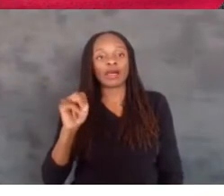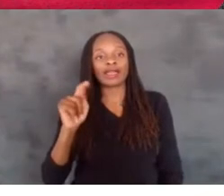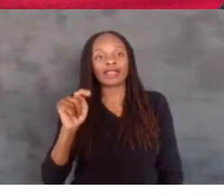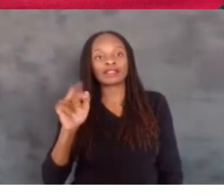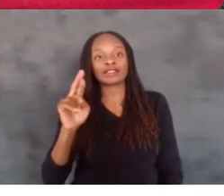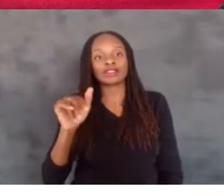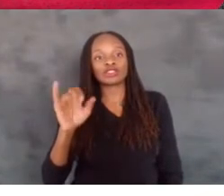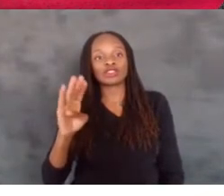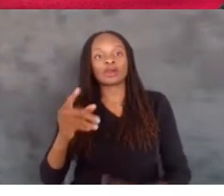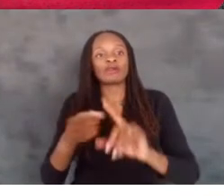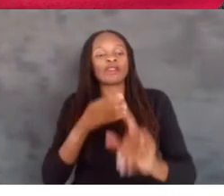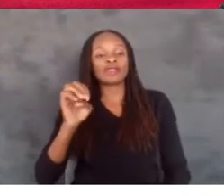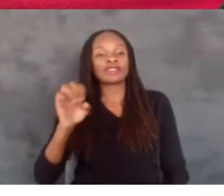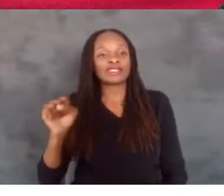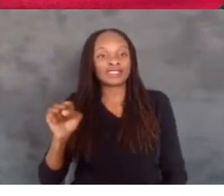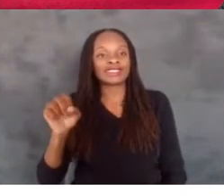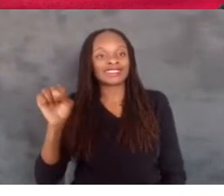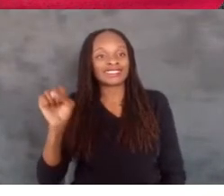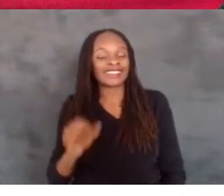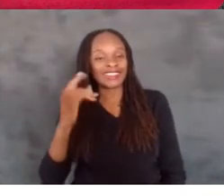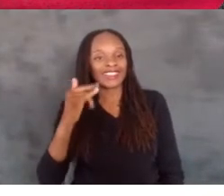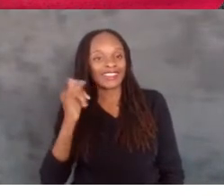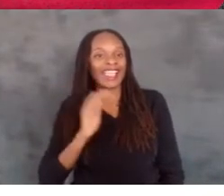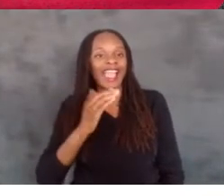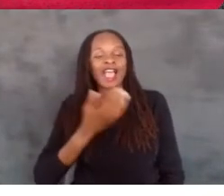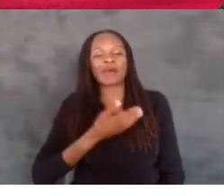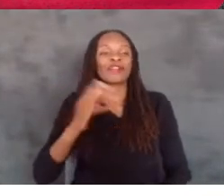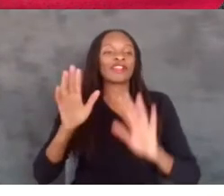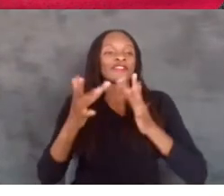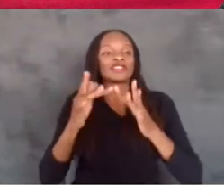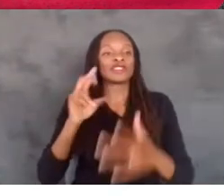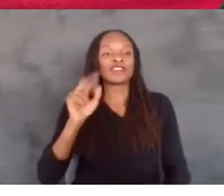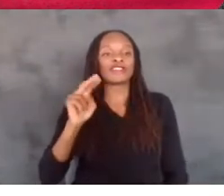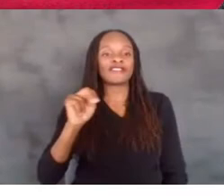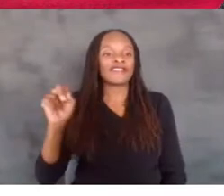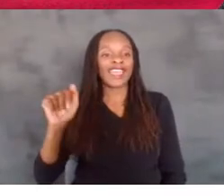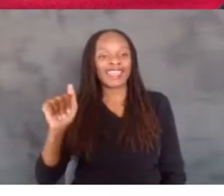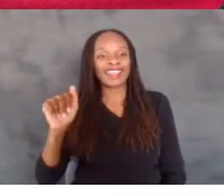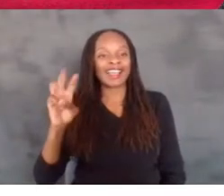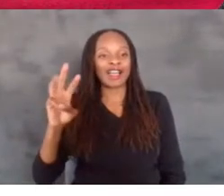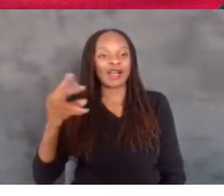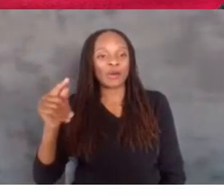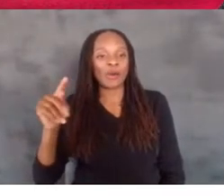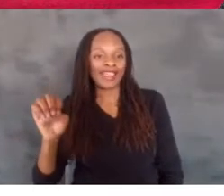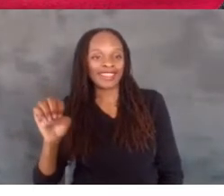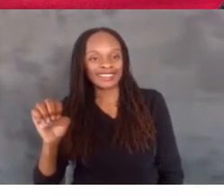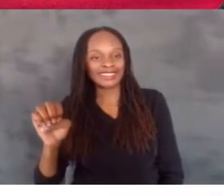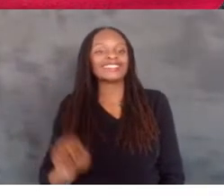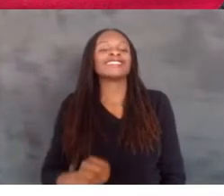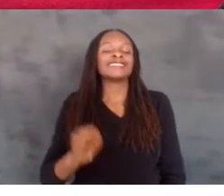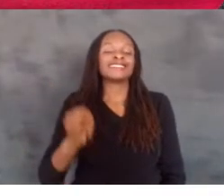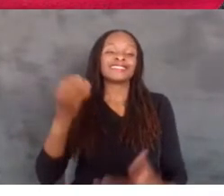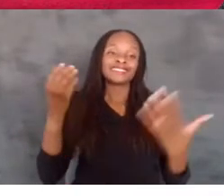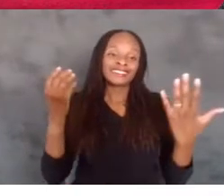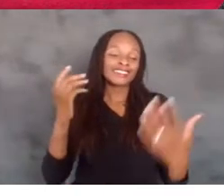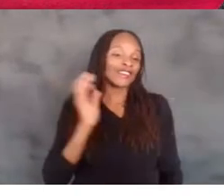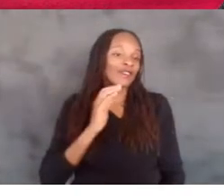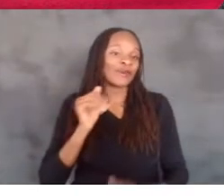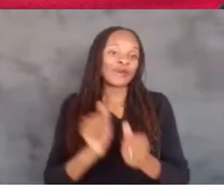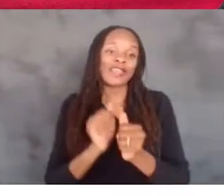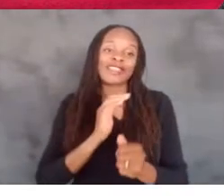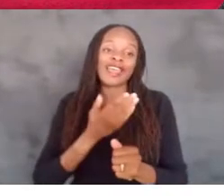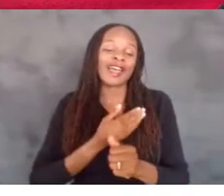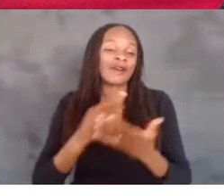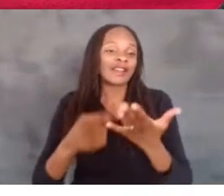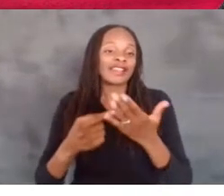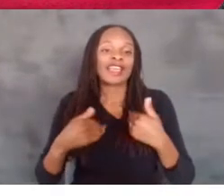Our virtual Vanna White here, you know, as always, our discussion, we have so much to say. And I